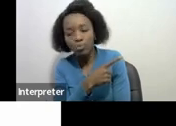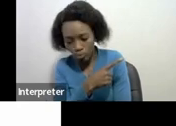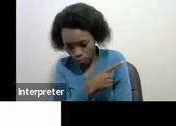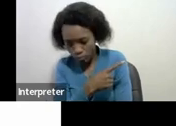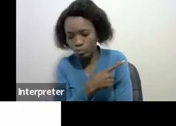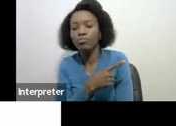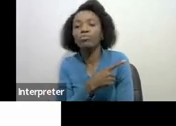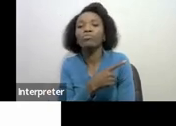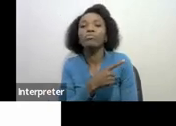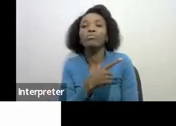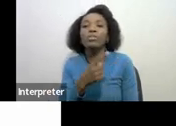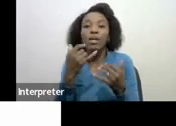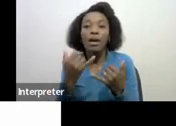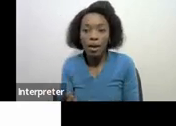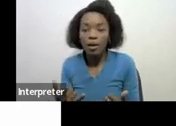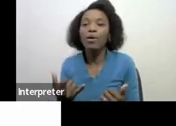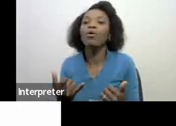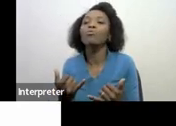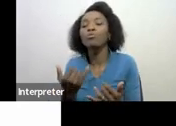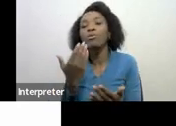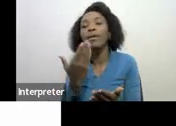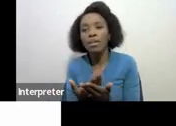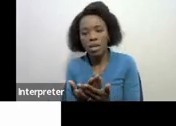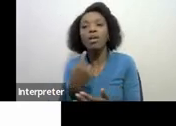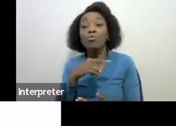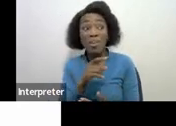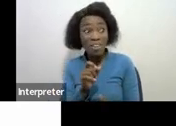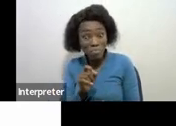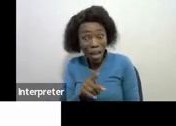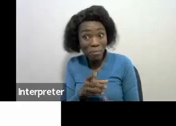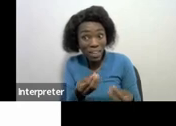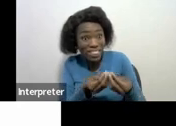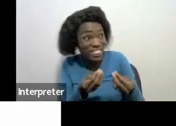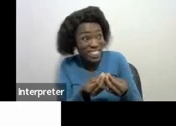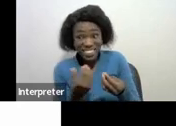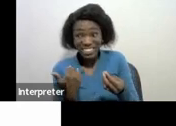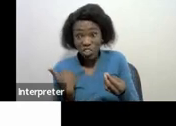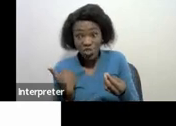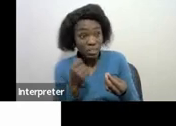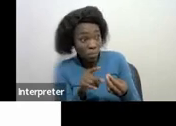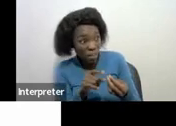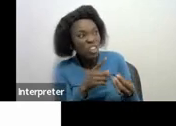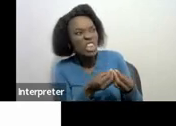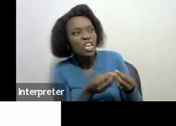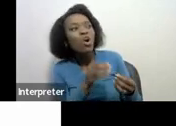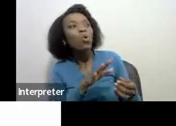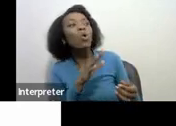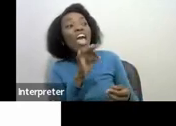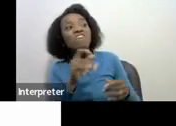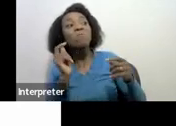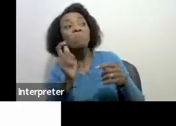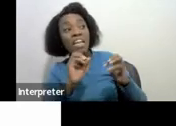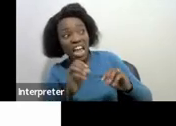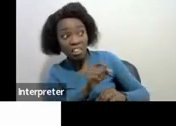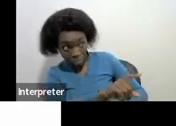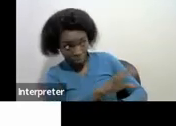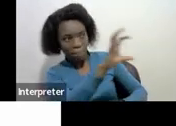then pursue to dispose of the security that would have provided to us in satisfaction